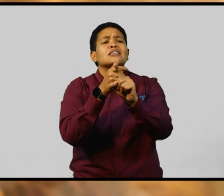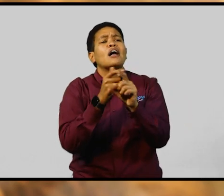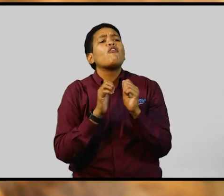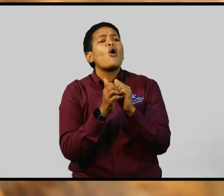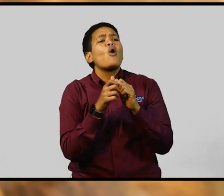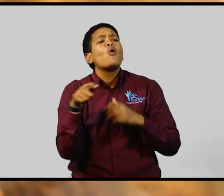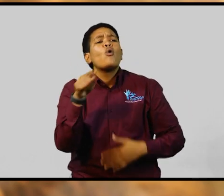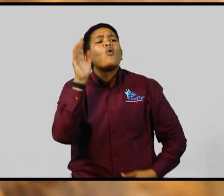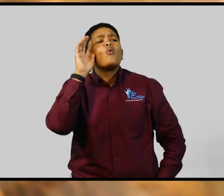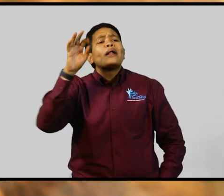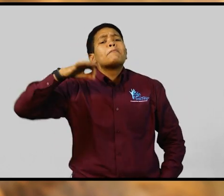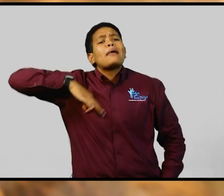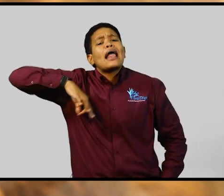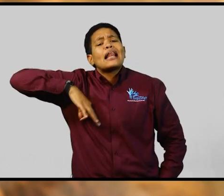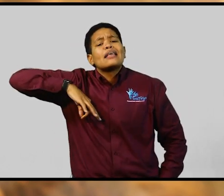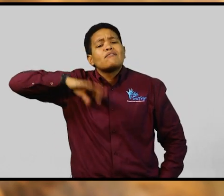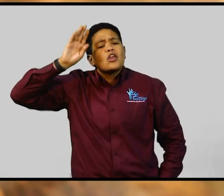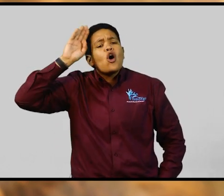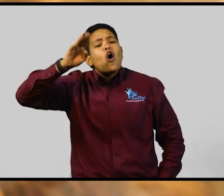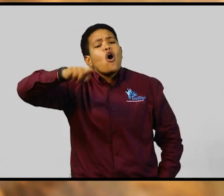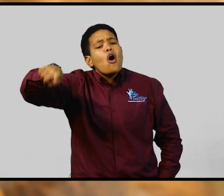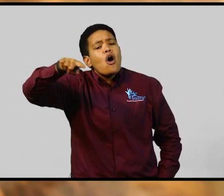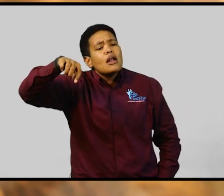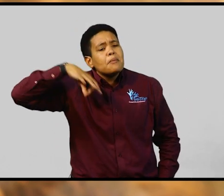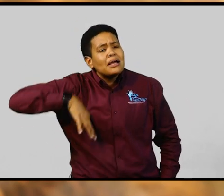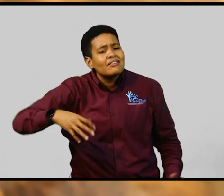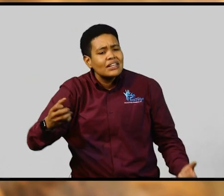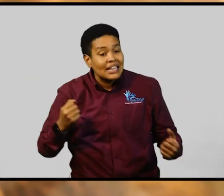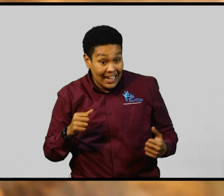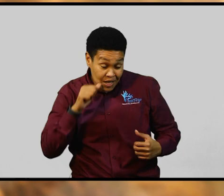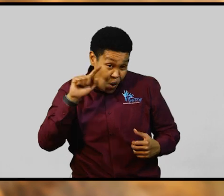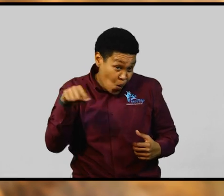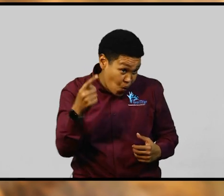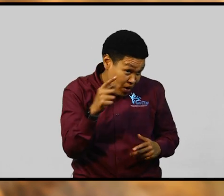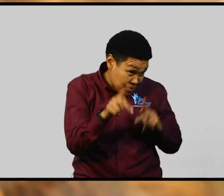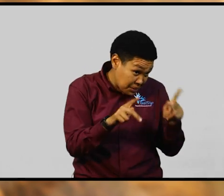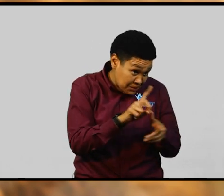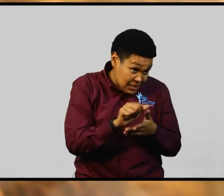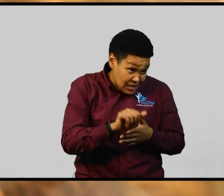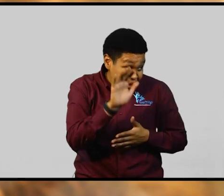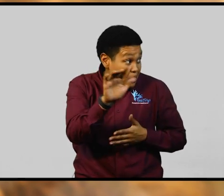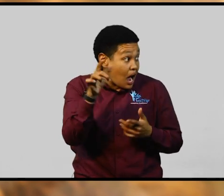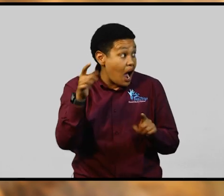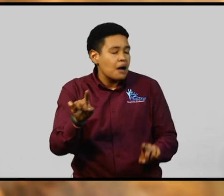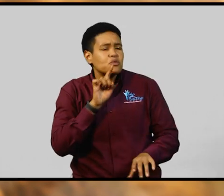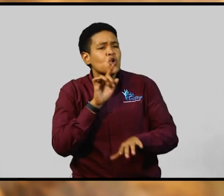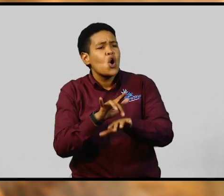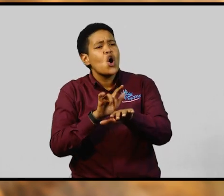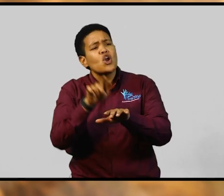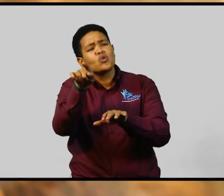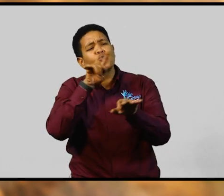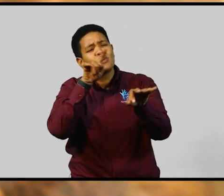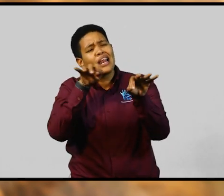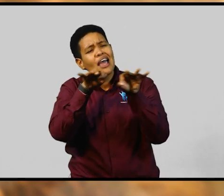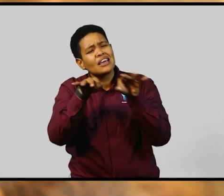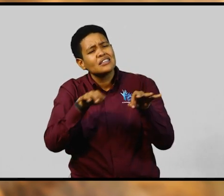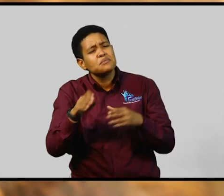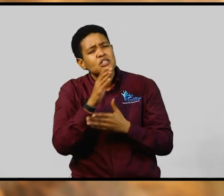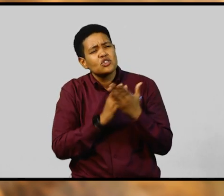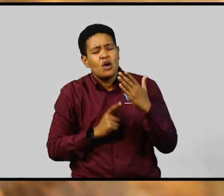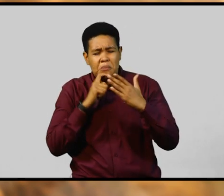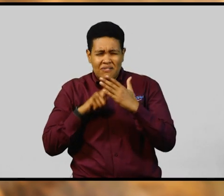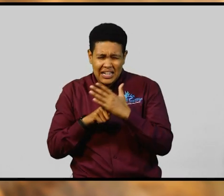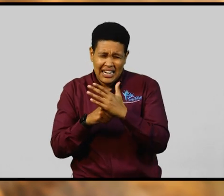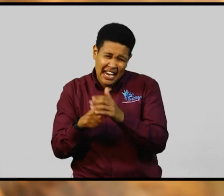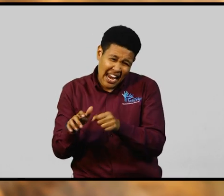will benefit all of us, really, not only persons with disabilities. So, earlier you outlined for us some of the key areas